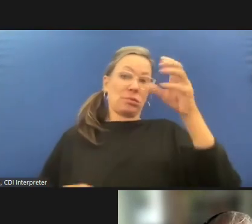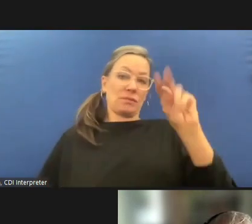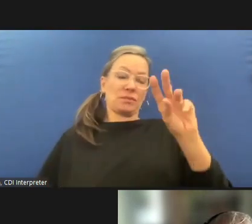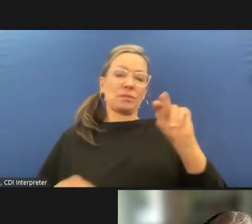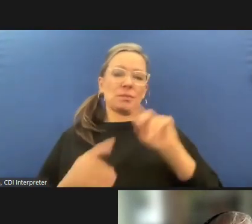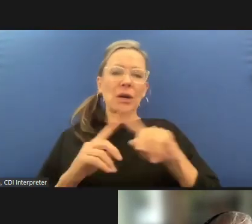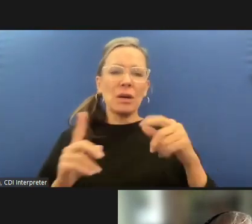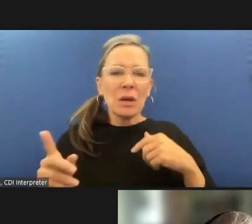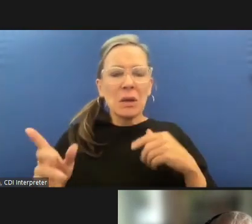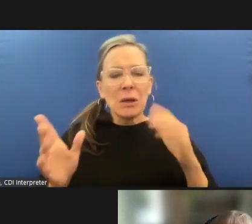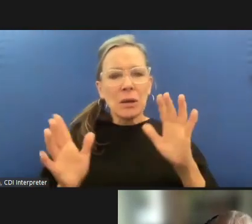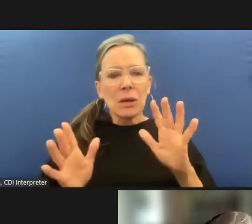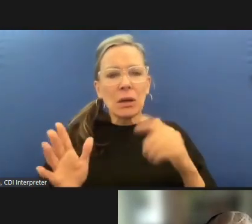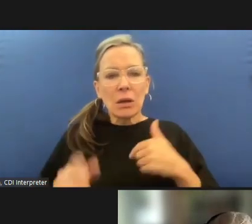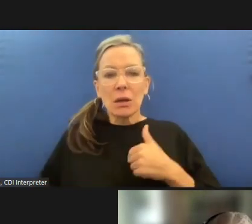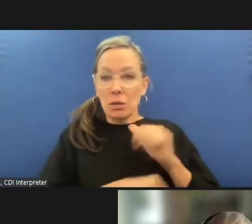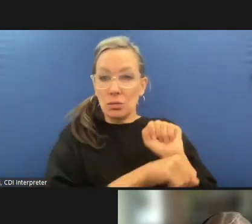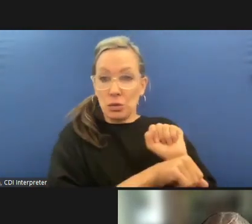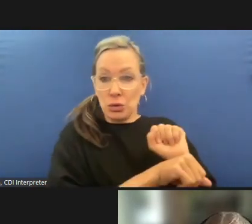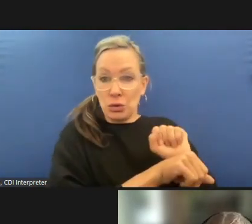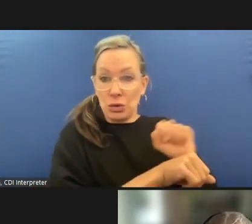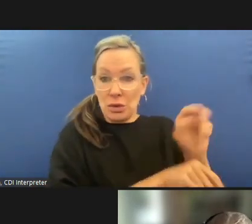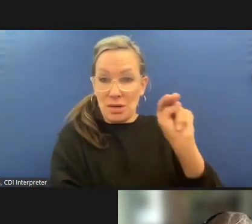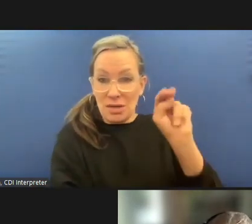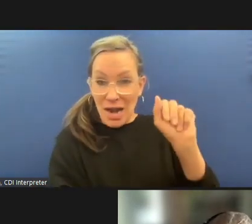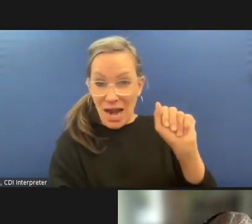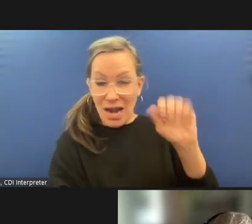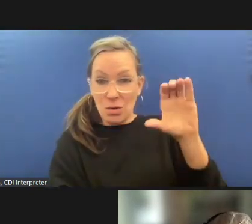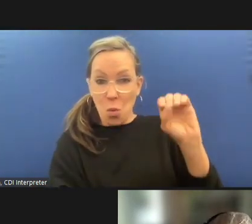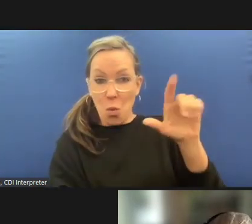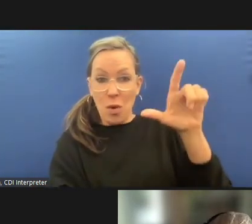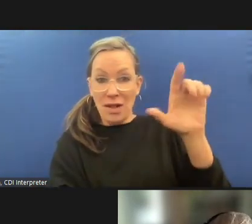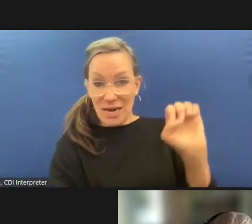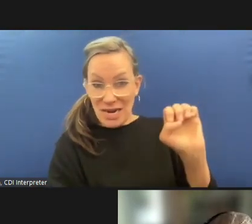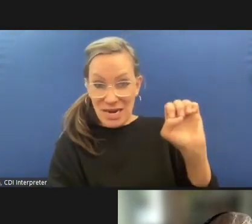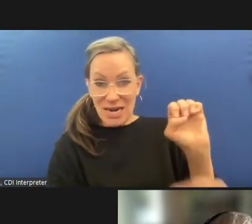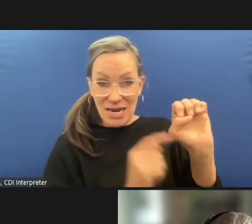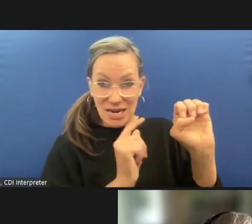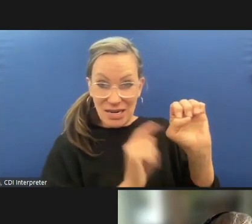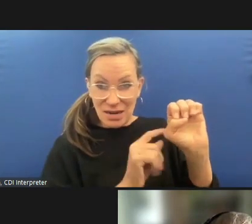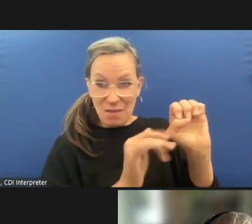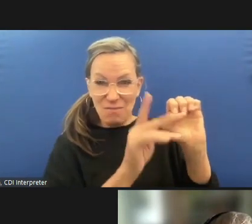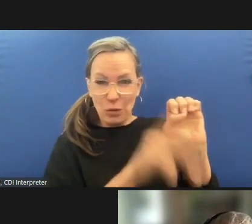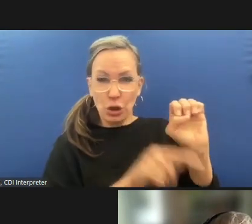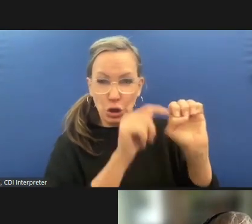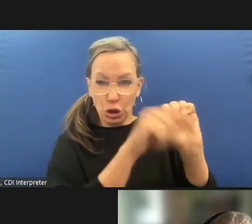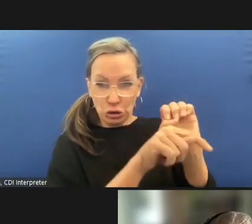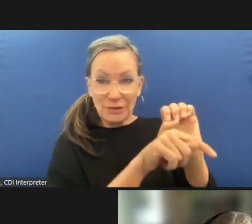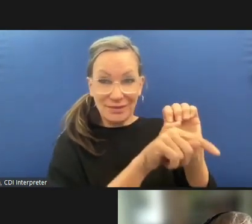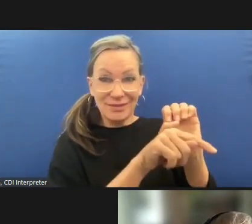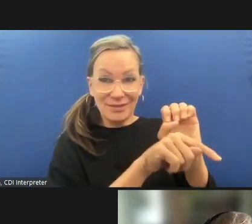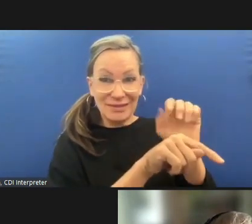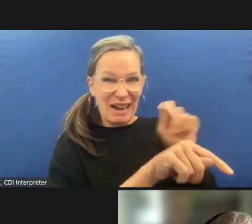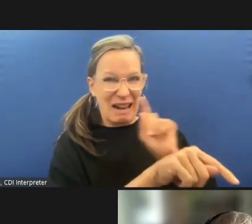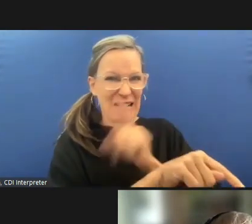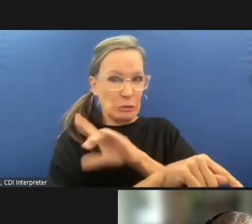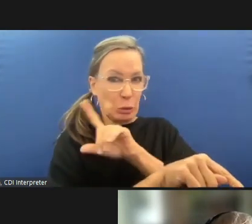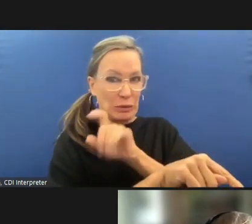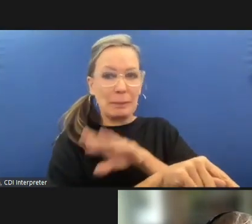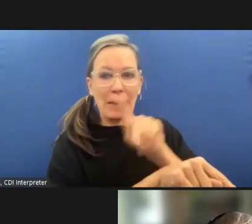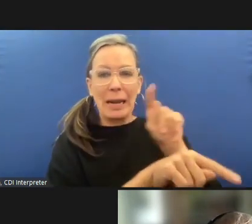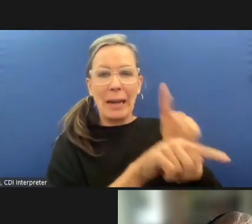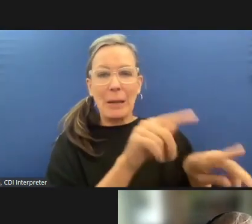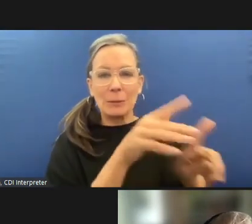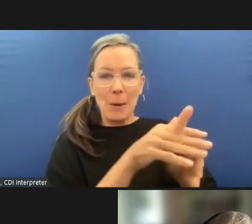who's not able to be here today but she's been really working directly and she could answer that question um what i guess i'll say a little more in the abstract